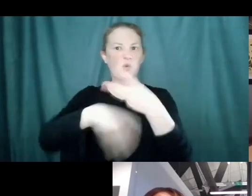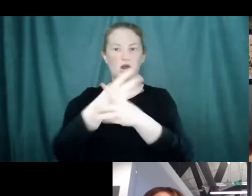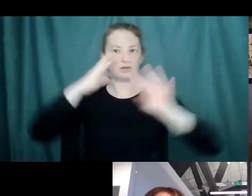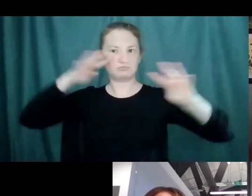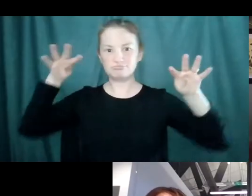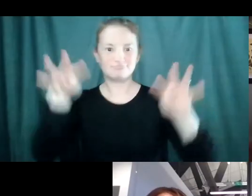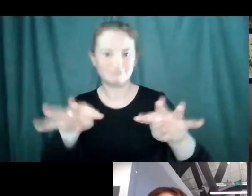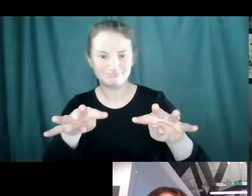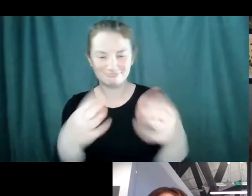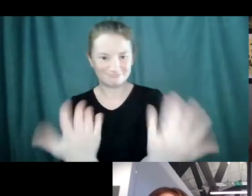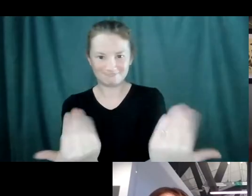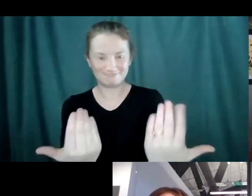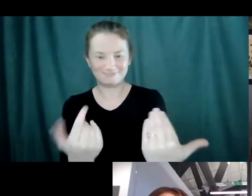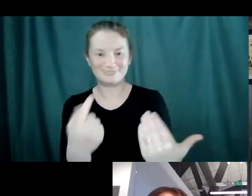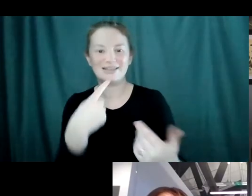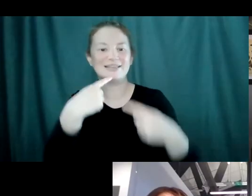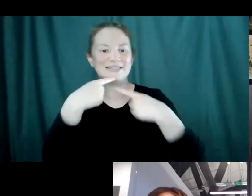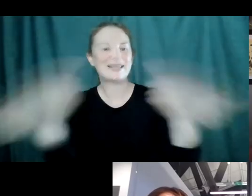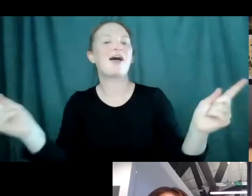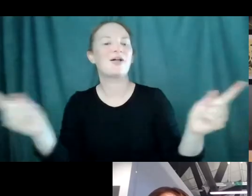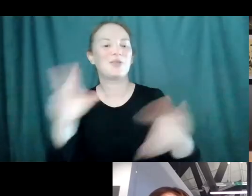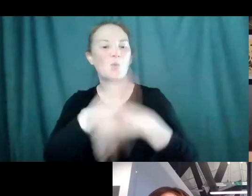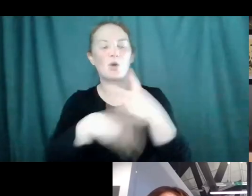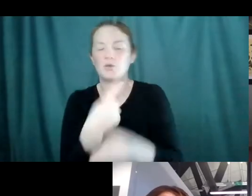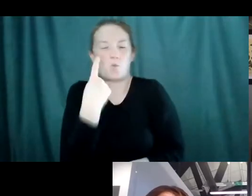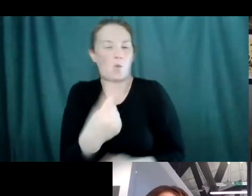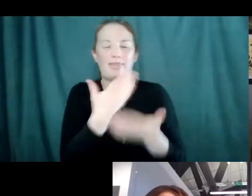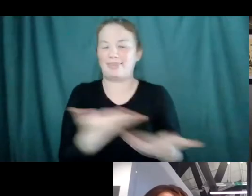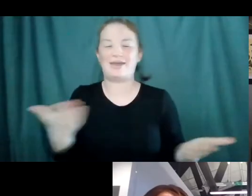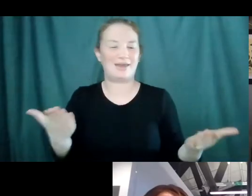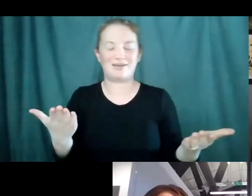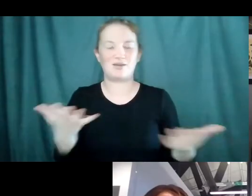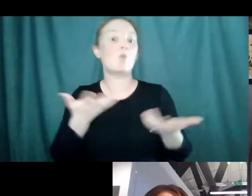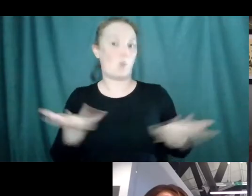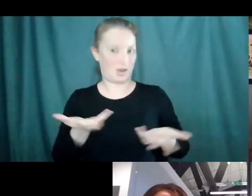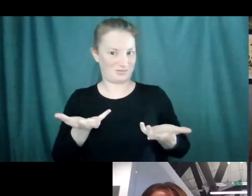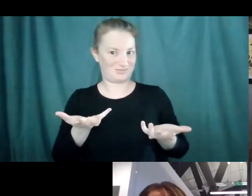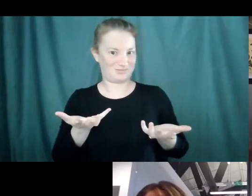and you could tell them one thing about your area of expertise, what would that be?